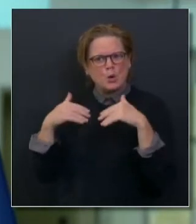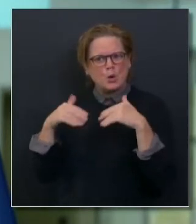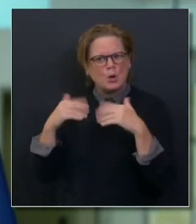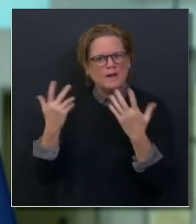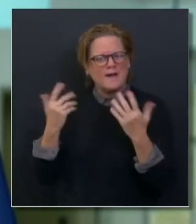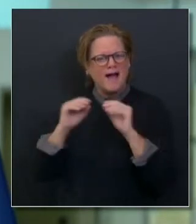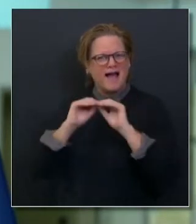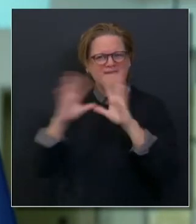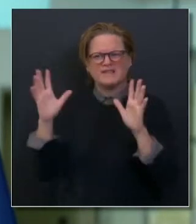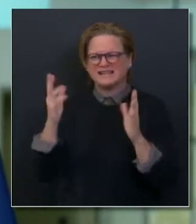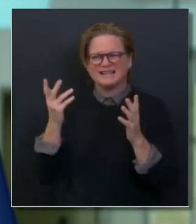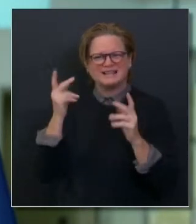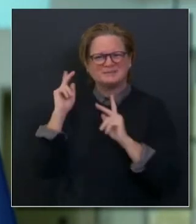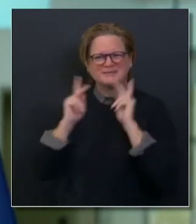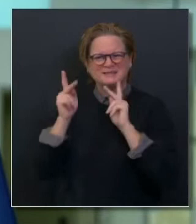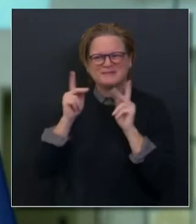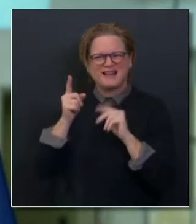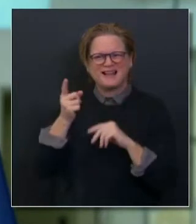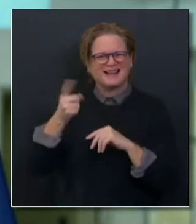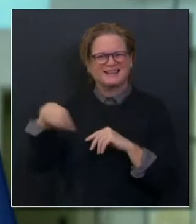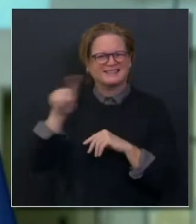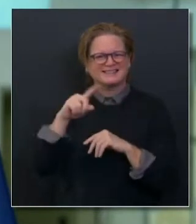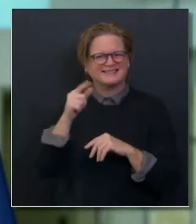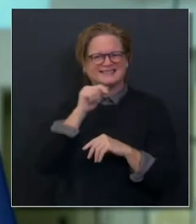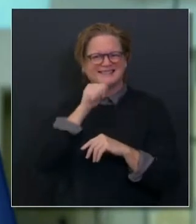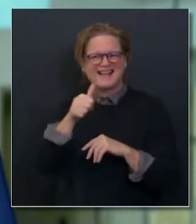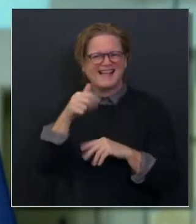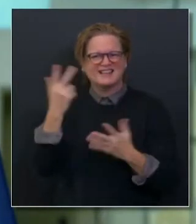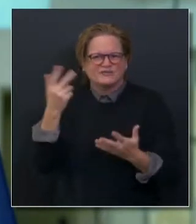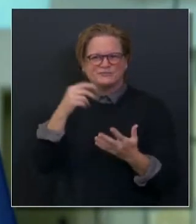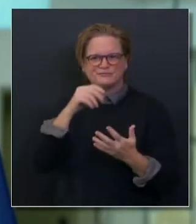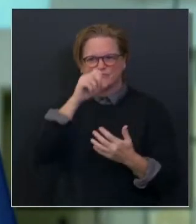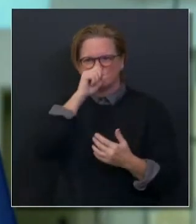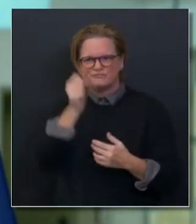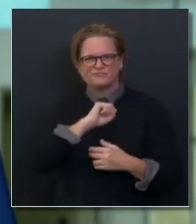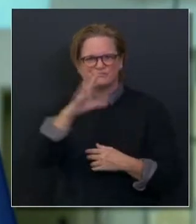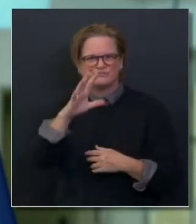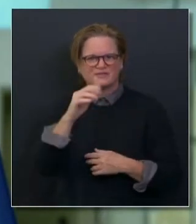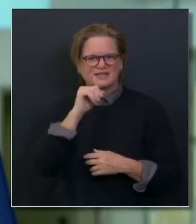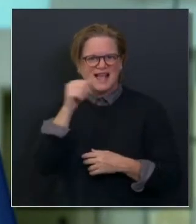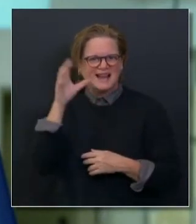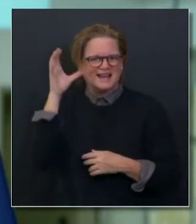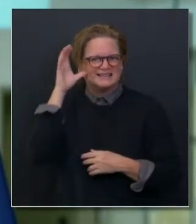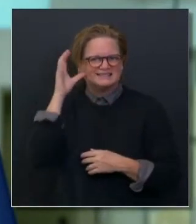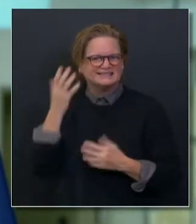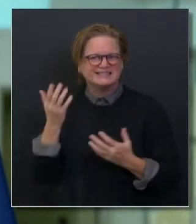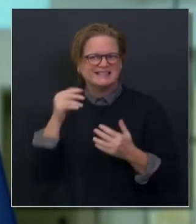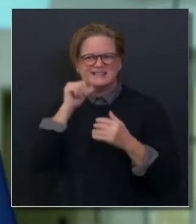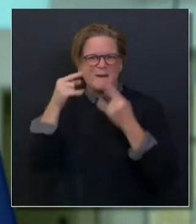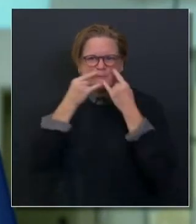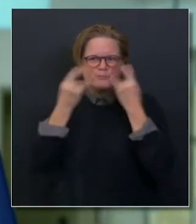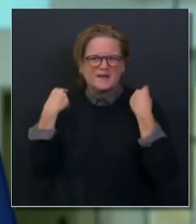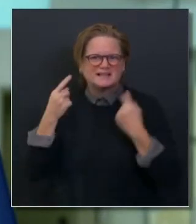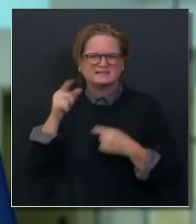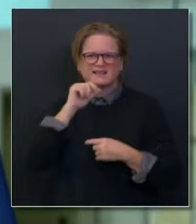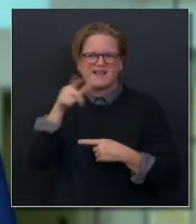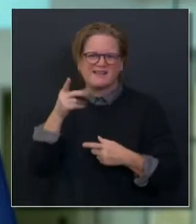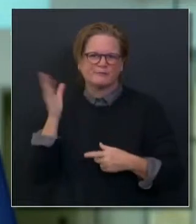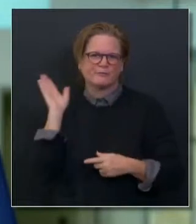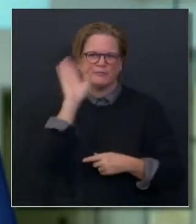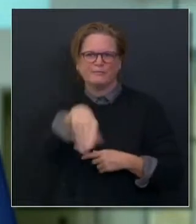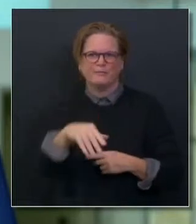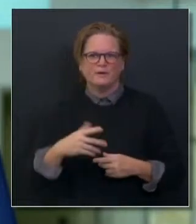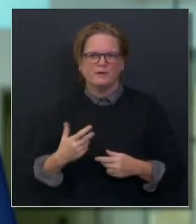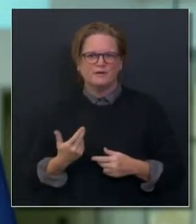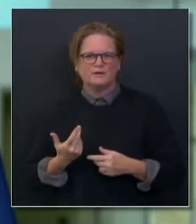orders, that aren't listening. How do you get them to listen? I know you released a new PSA today, but why do you think those